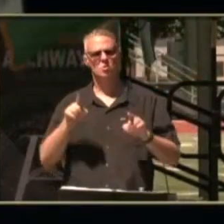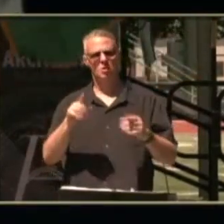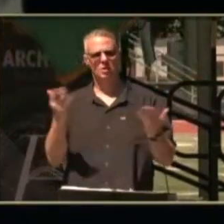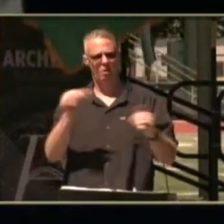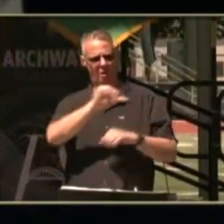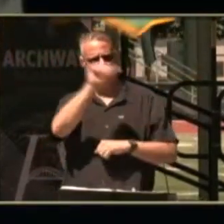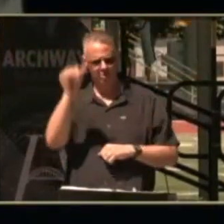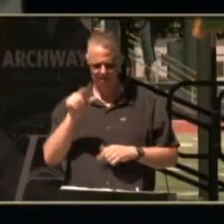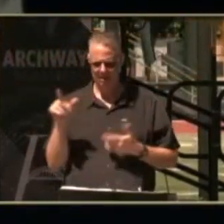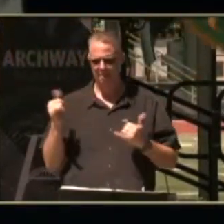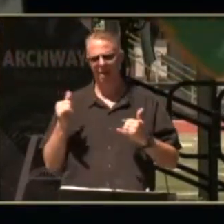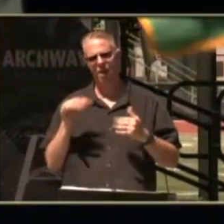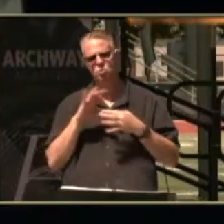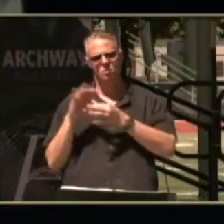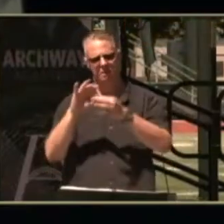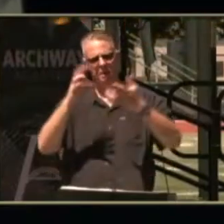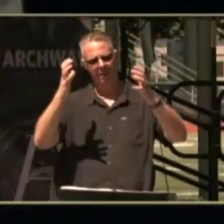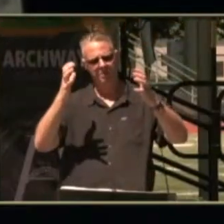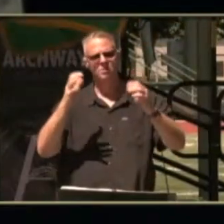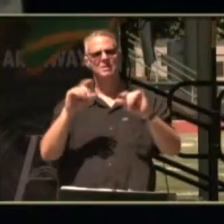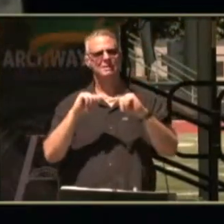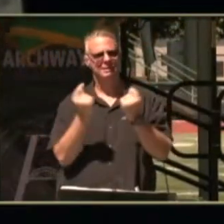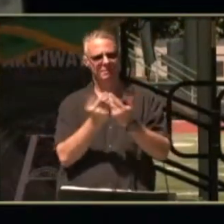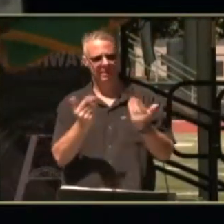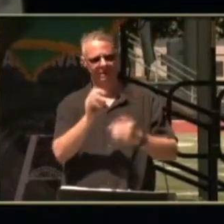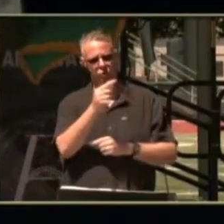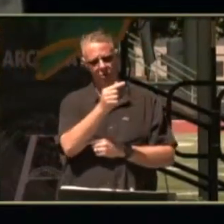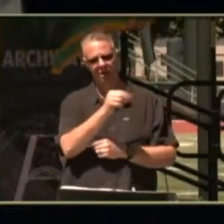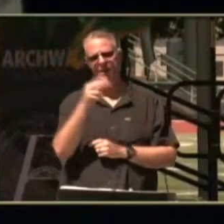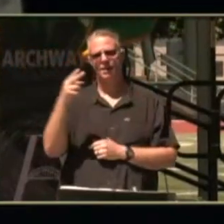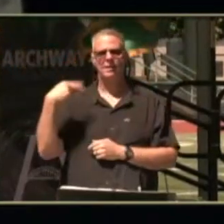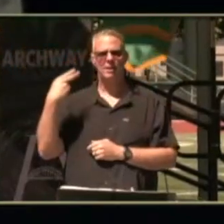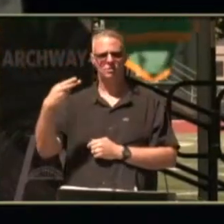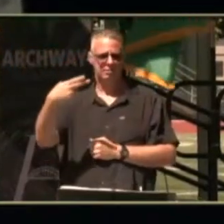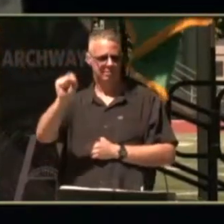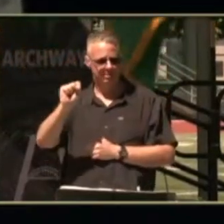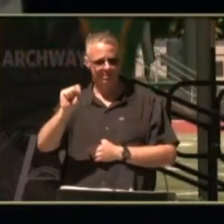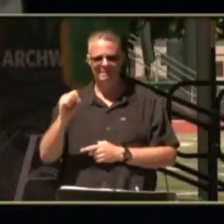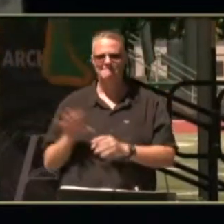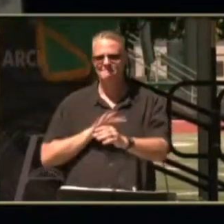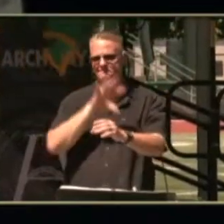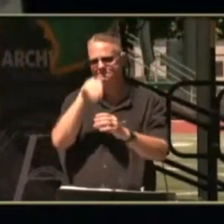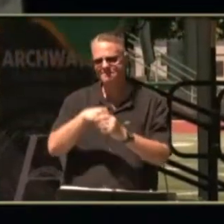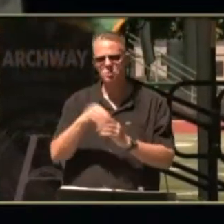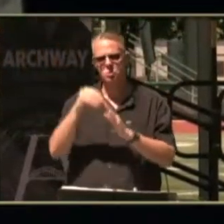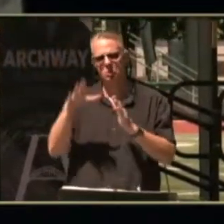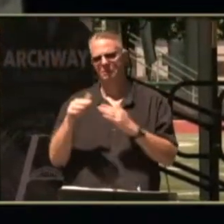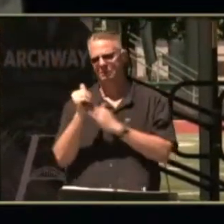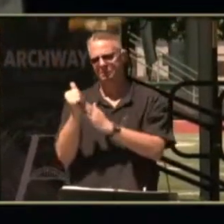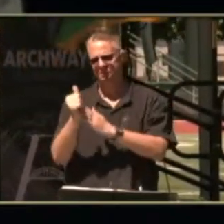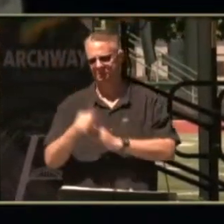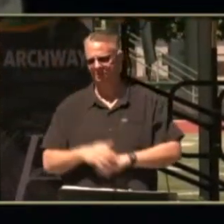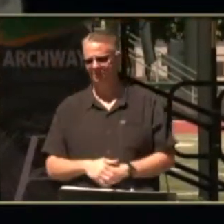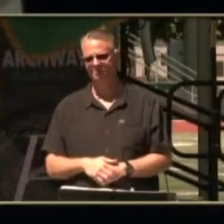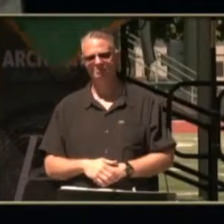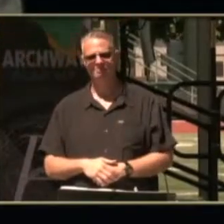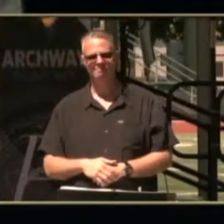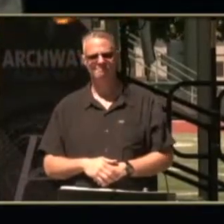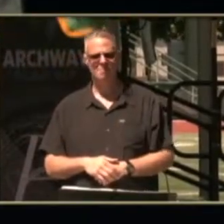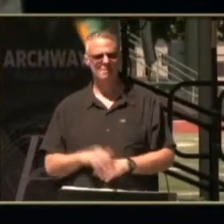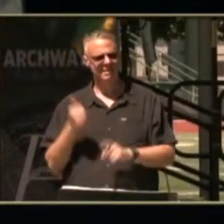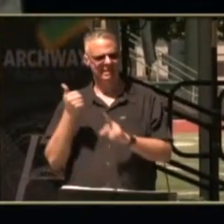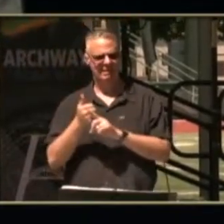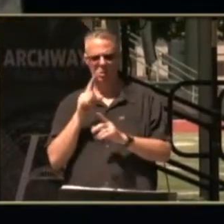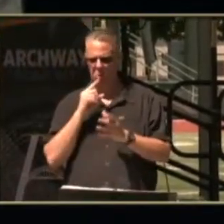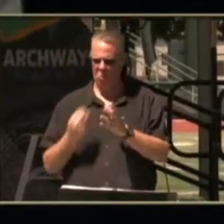at archway he played unified basketball with the teams at evergreen and heritage high school and participated in student leadership josander has